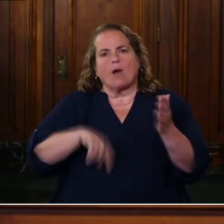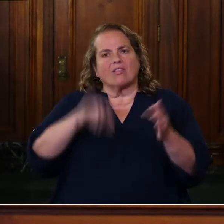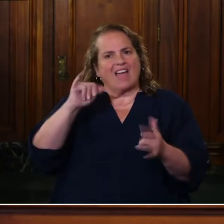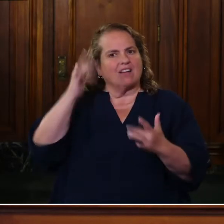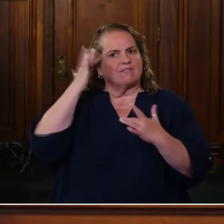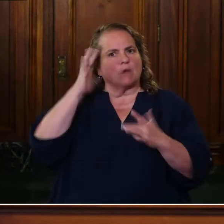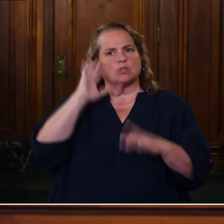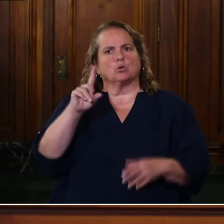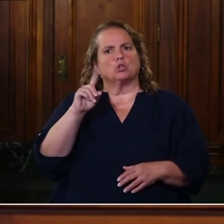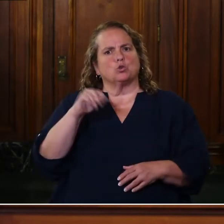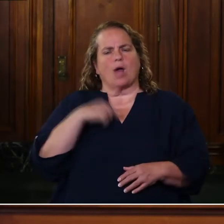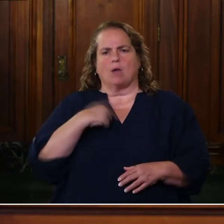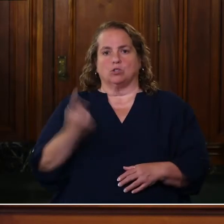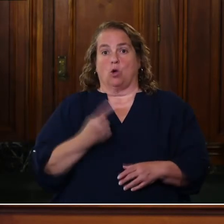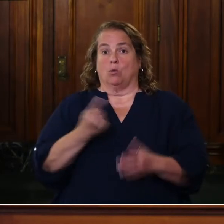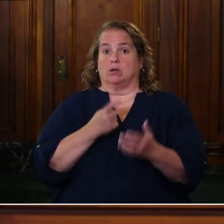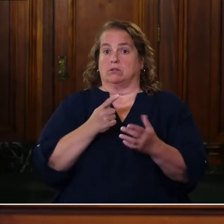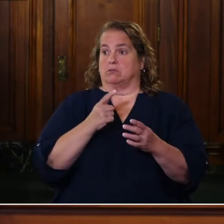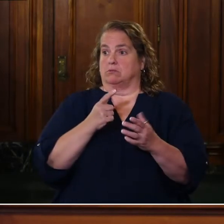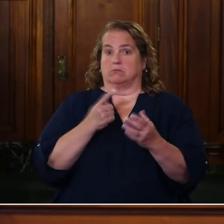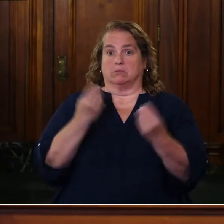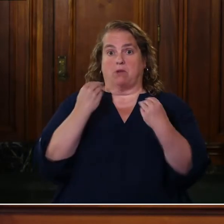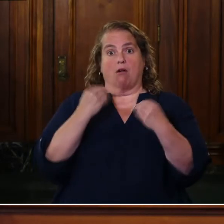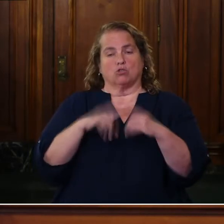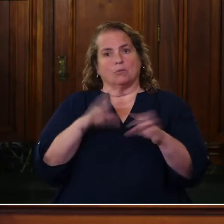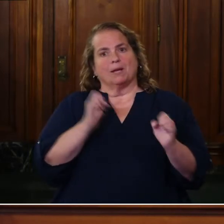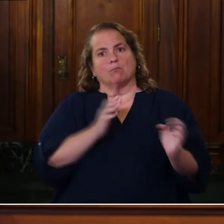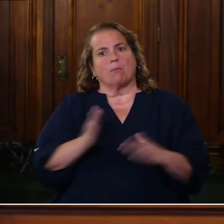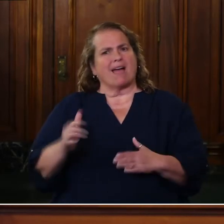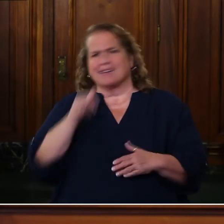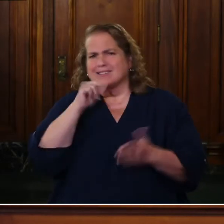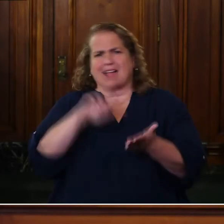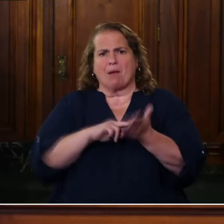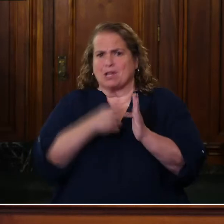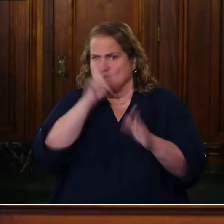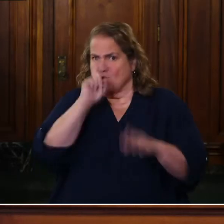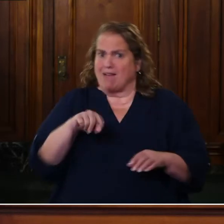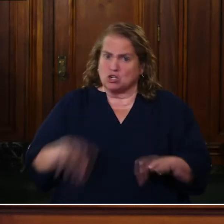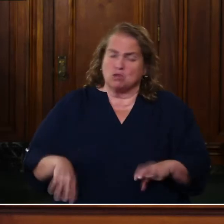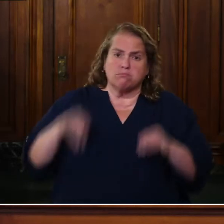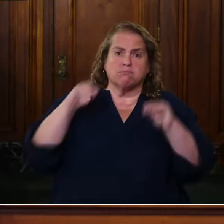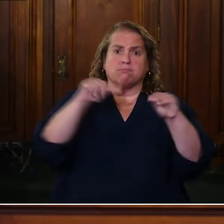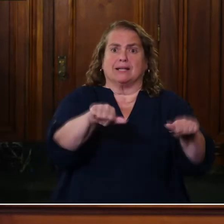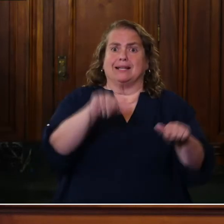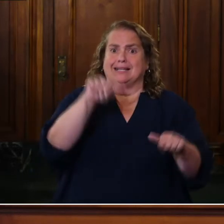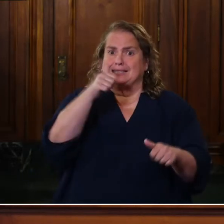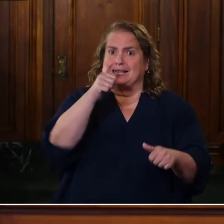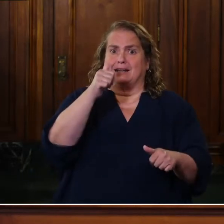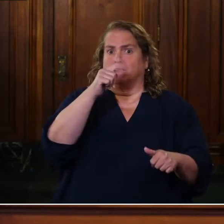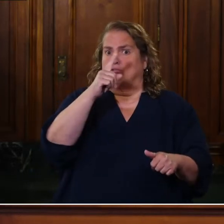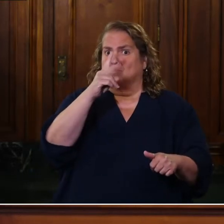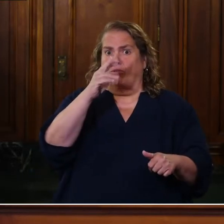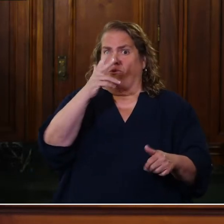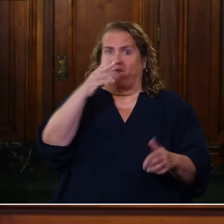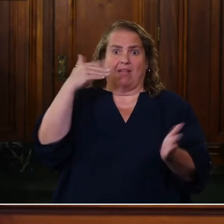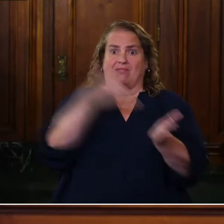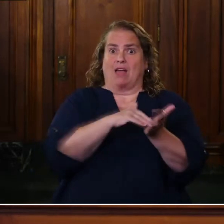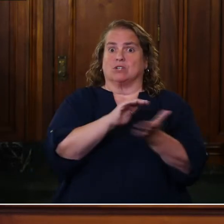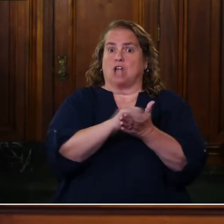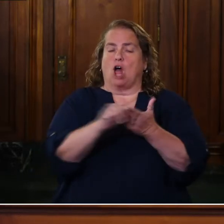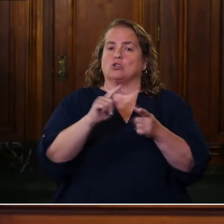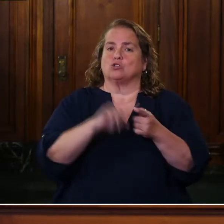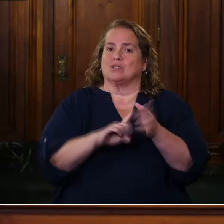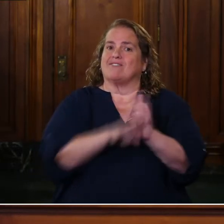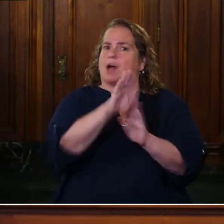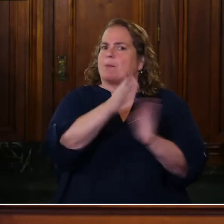prepared. That doesn't mean that you have to, to put tens of thousands of dollars into developing the plans. It just means you need to be thoughtful, uh, about